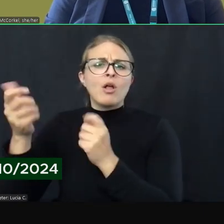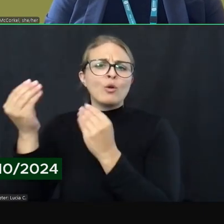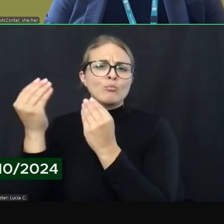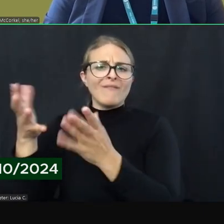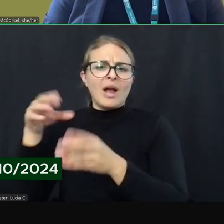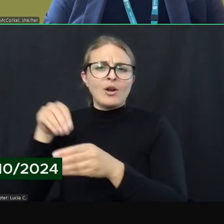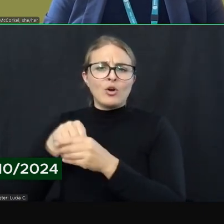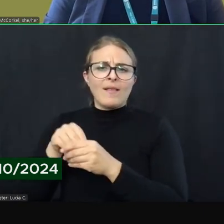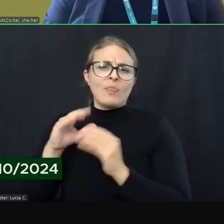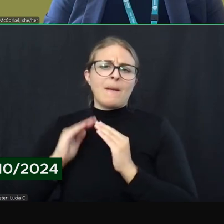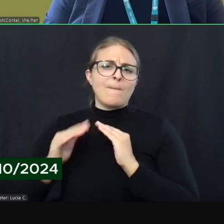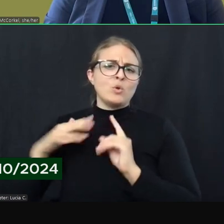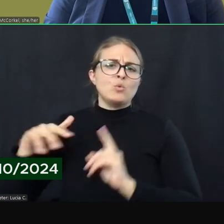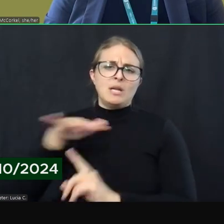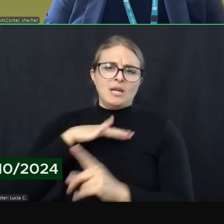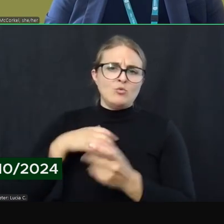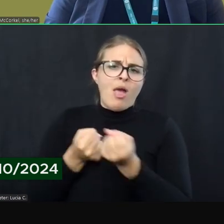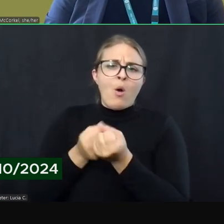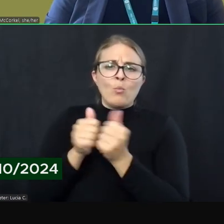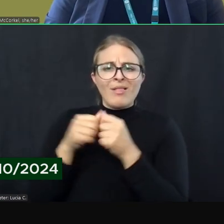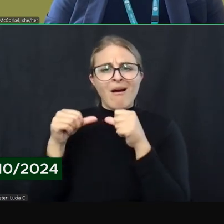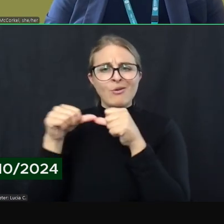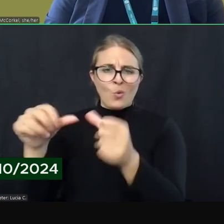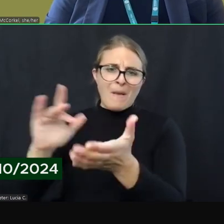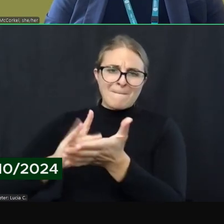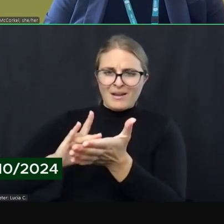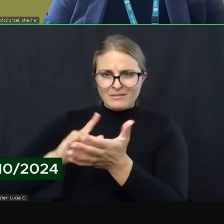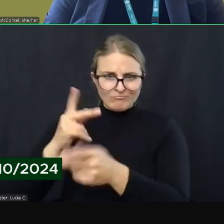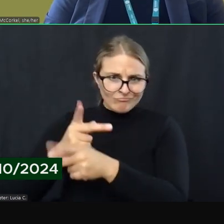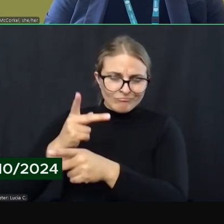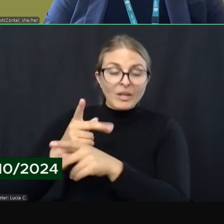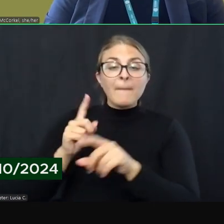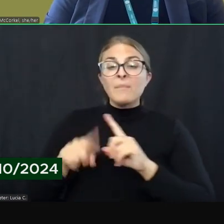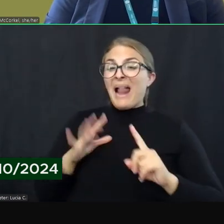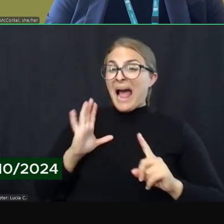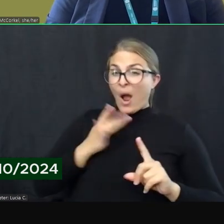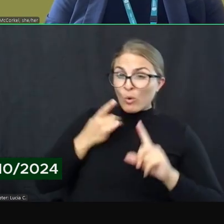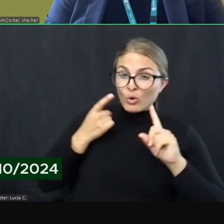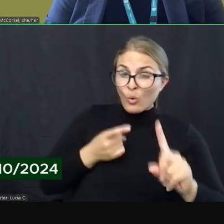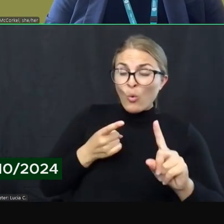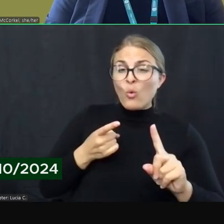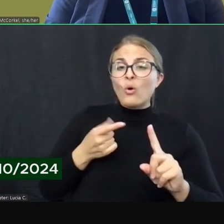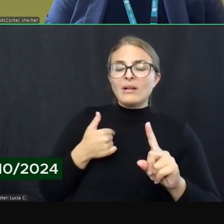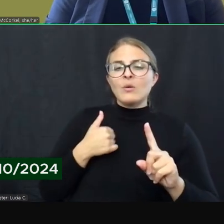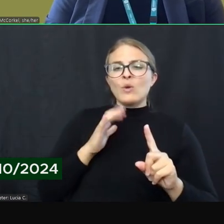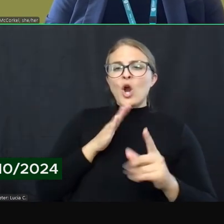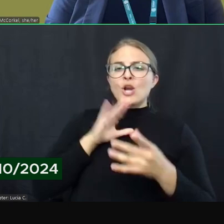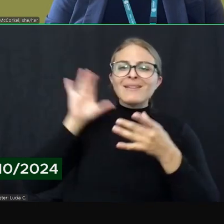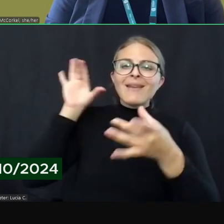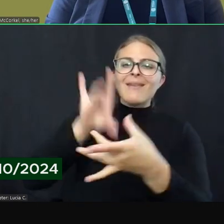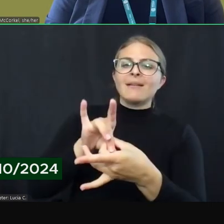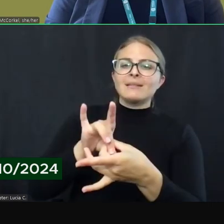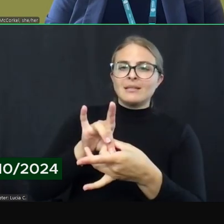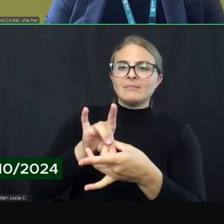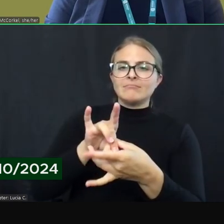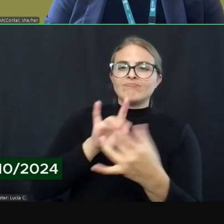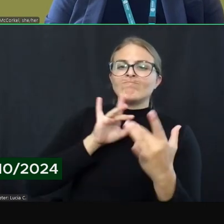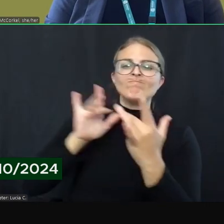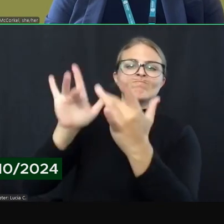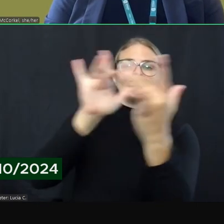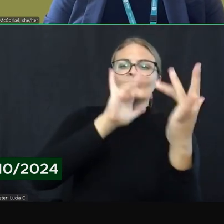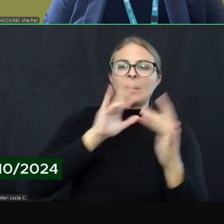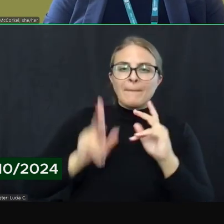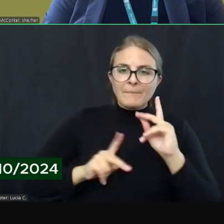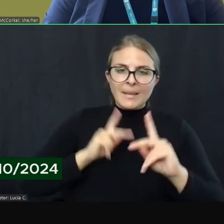community. But the intention and purpose is that we're connecting people to ongoing care across different types of